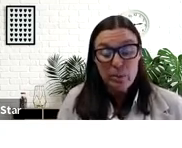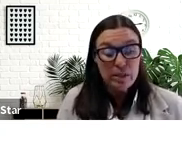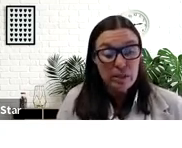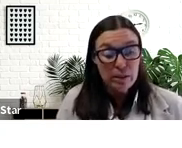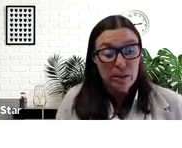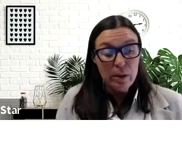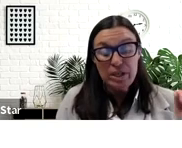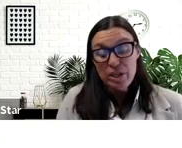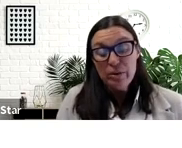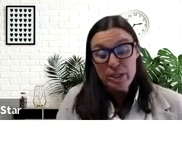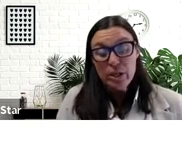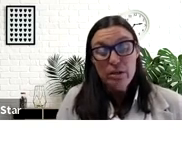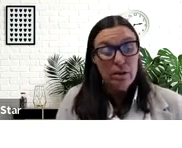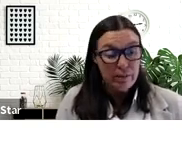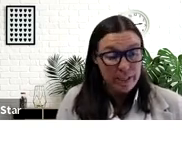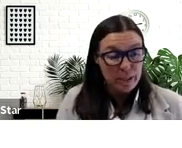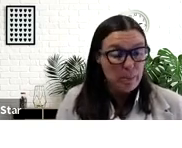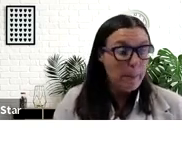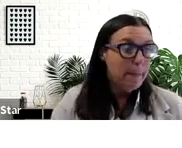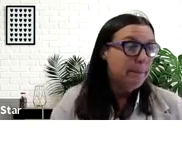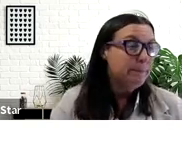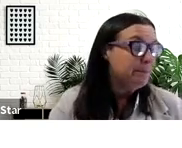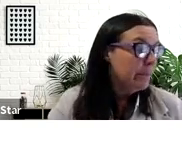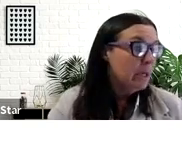don't think it was a one generation event.